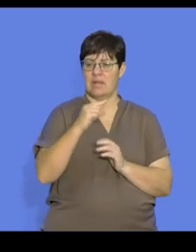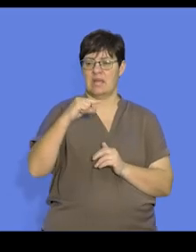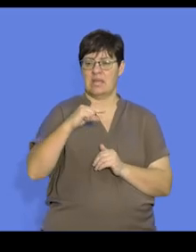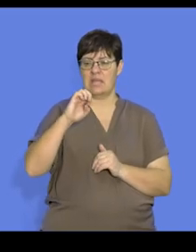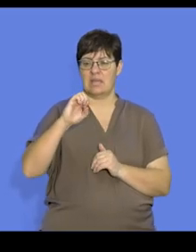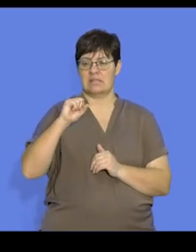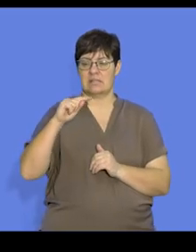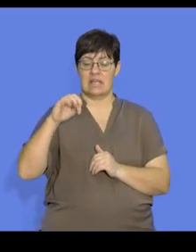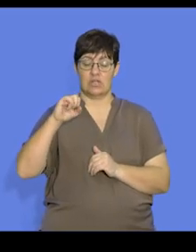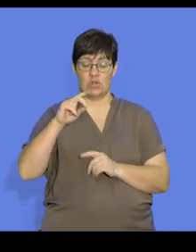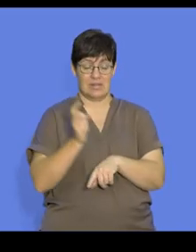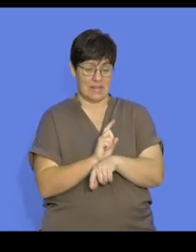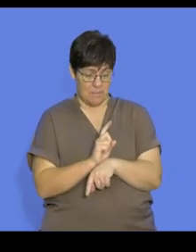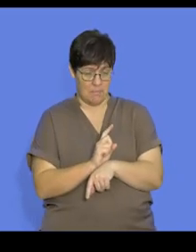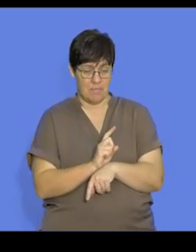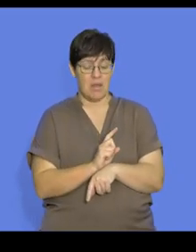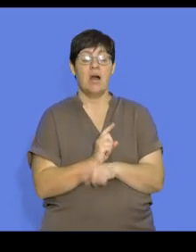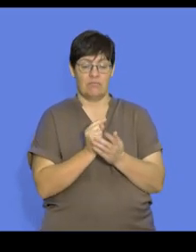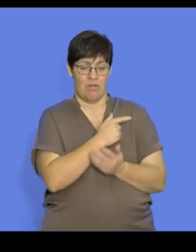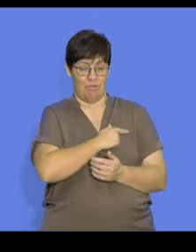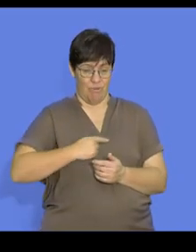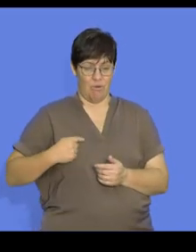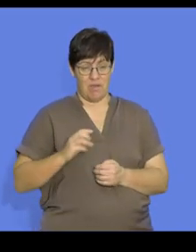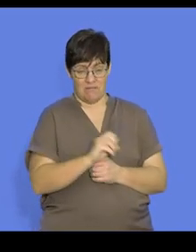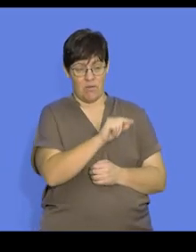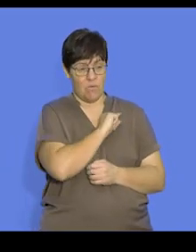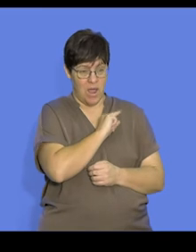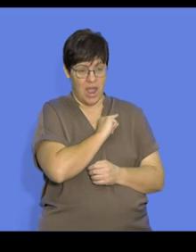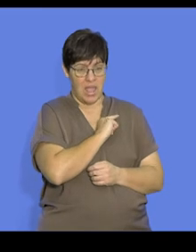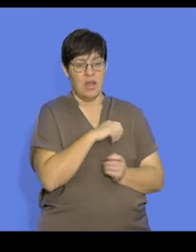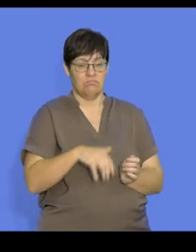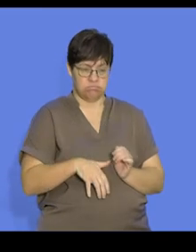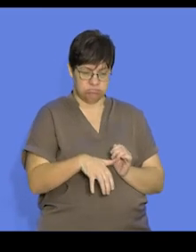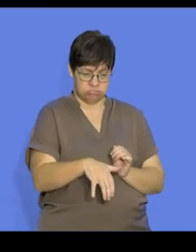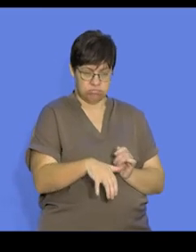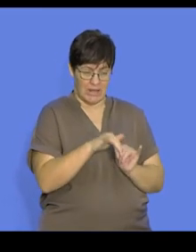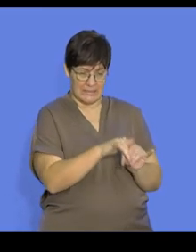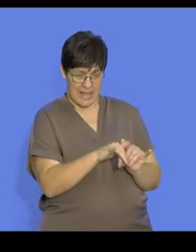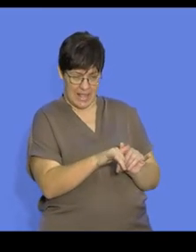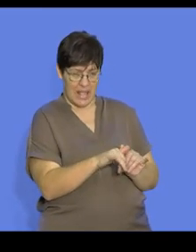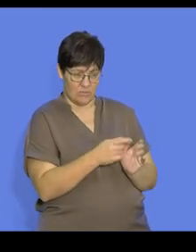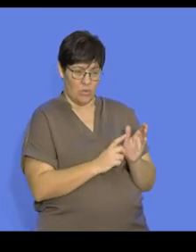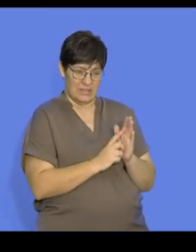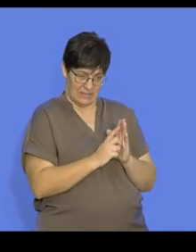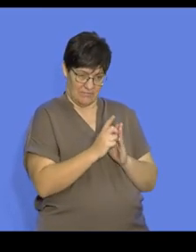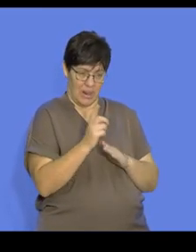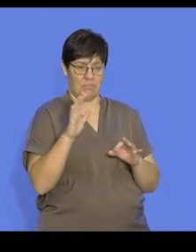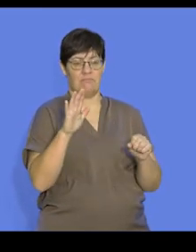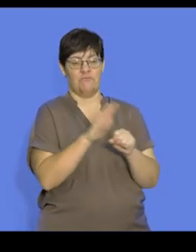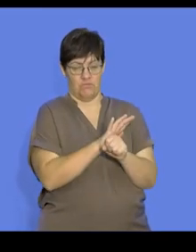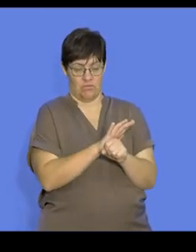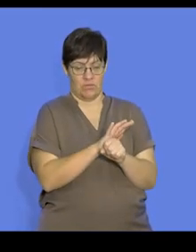sufficiently long. And this allows for enough time for the young to develop fully and reach